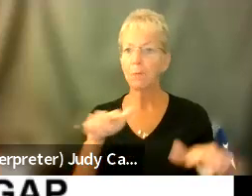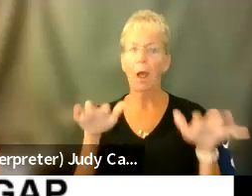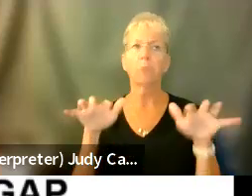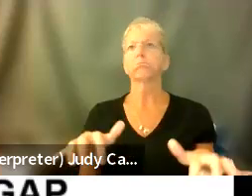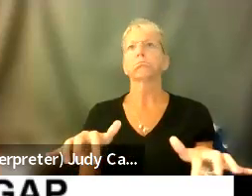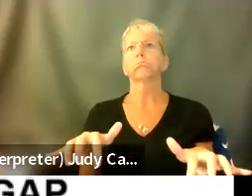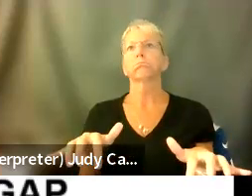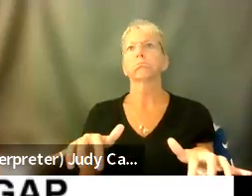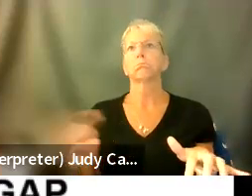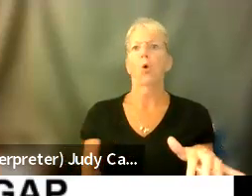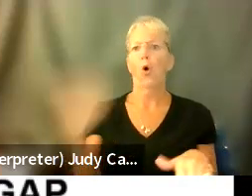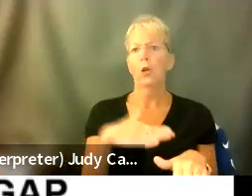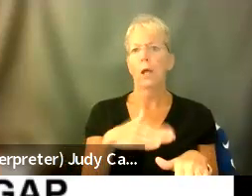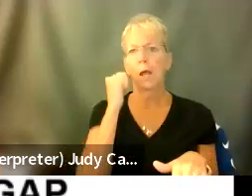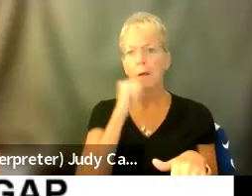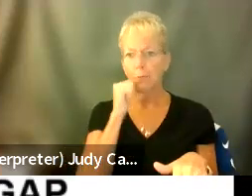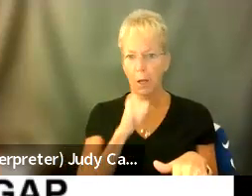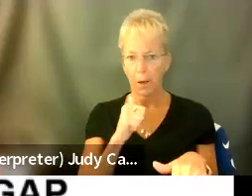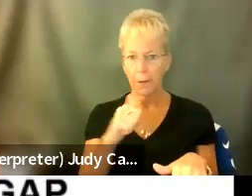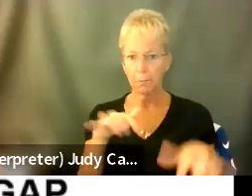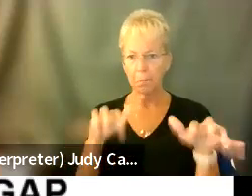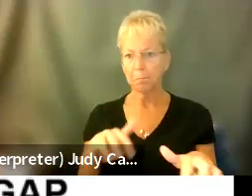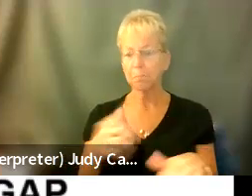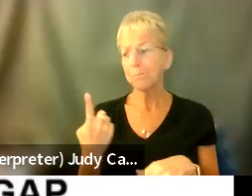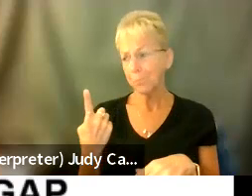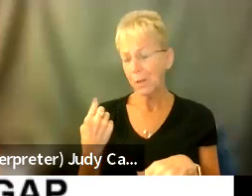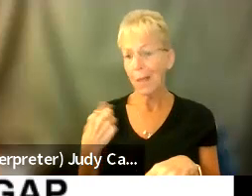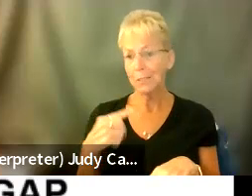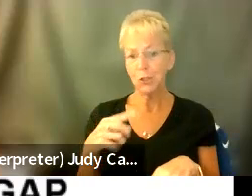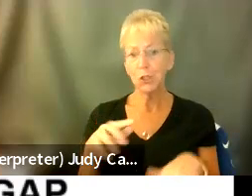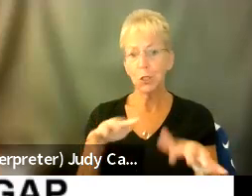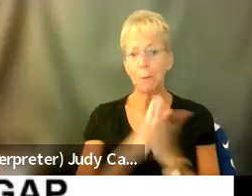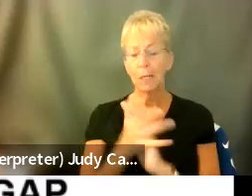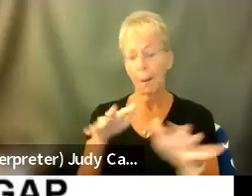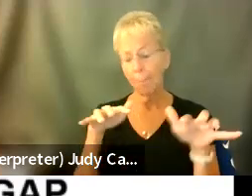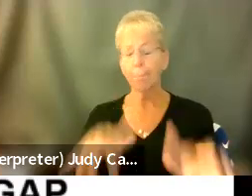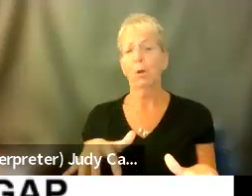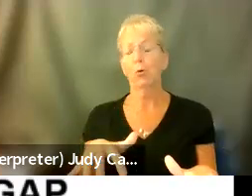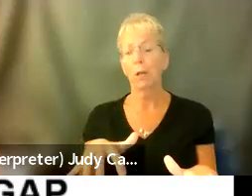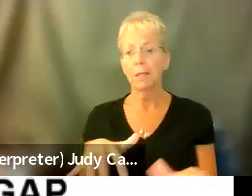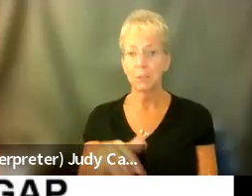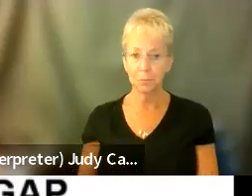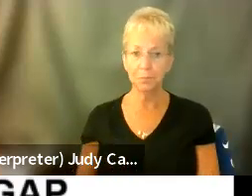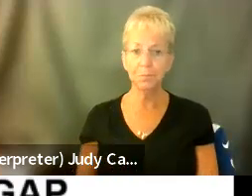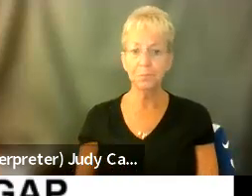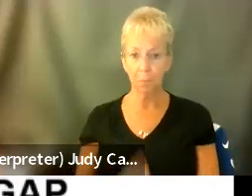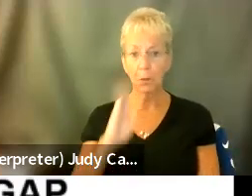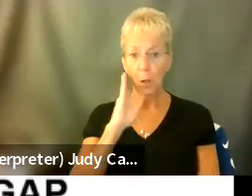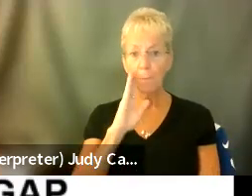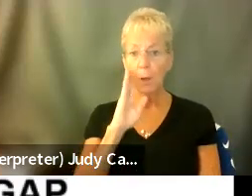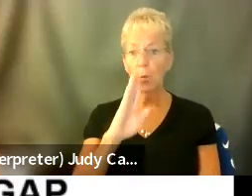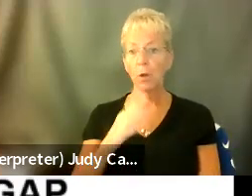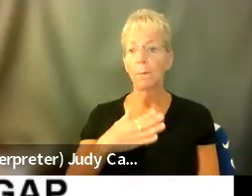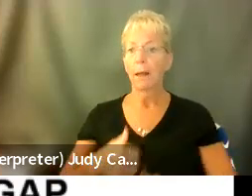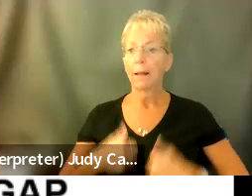day, every day, which I was a year ago. Um, but it's going to be a lifelong